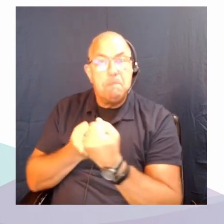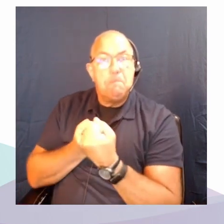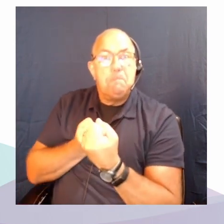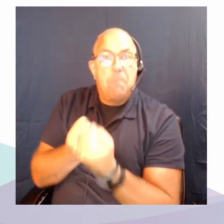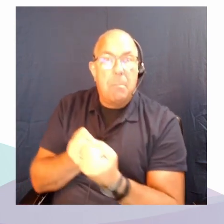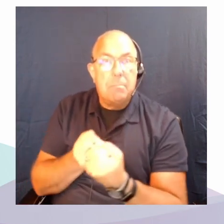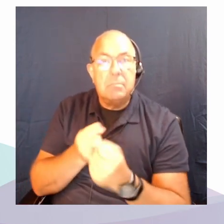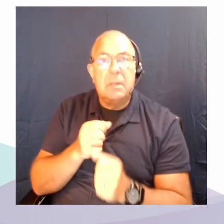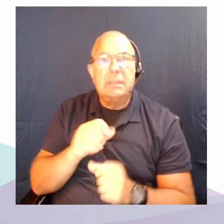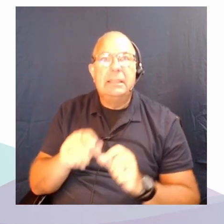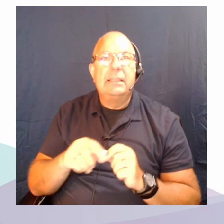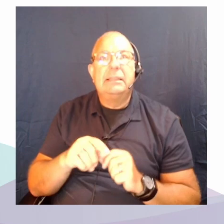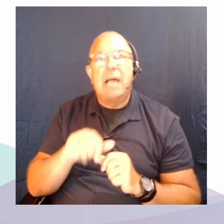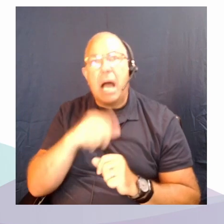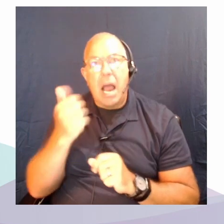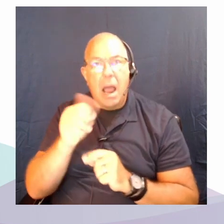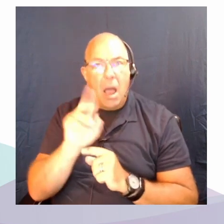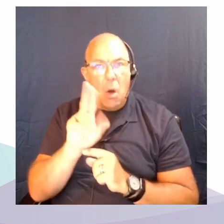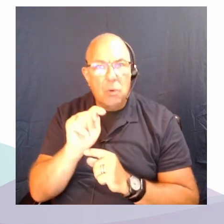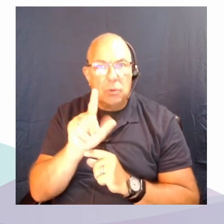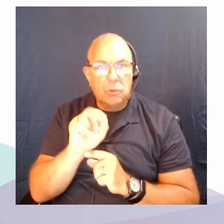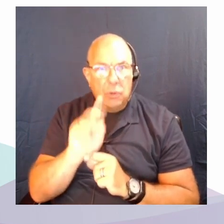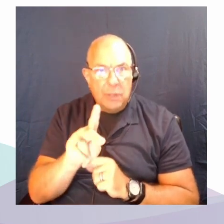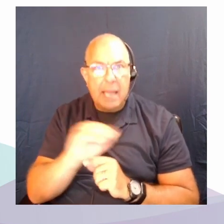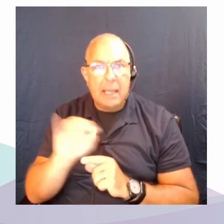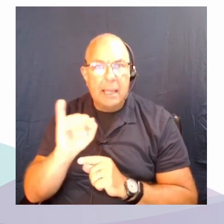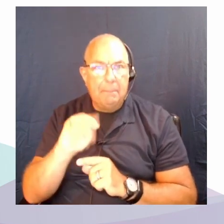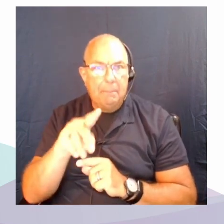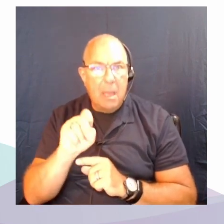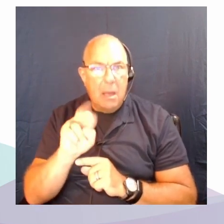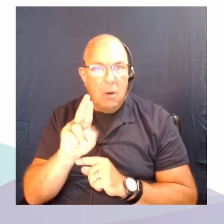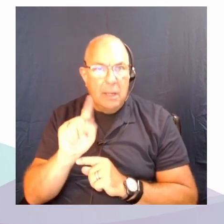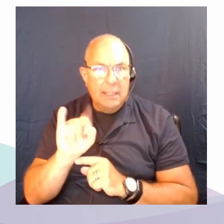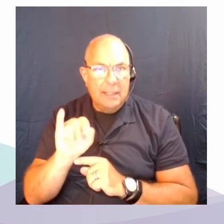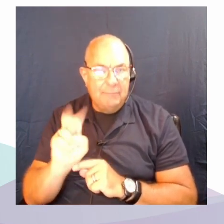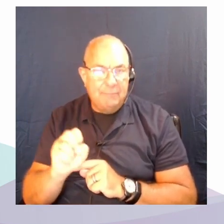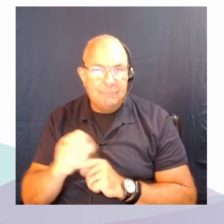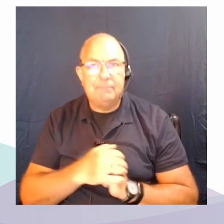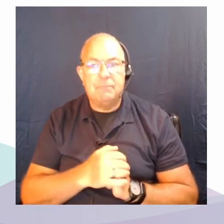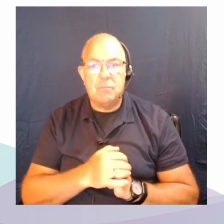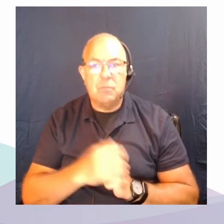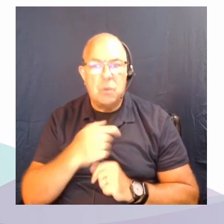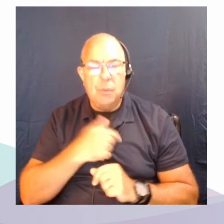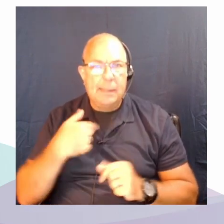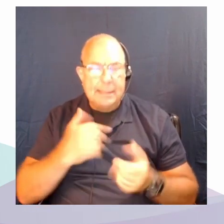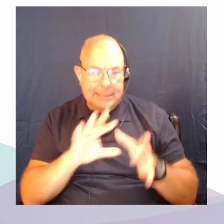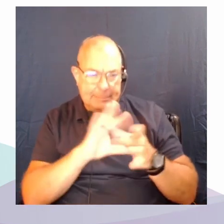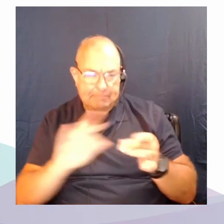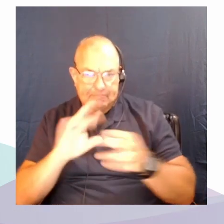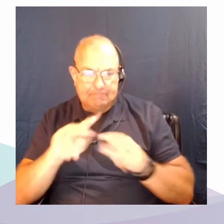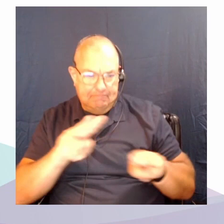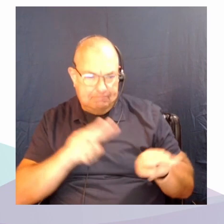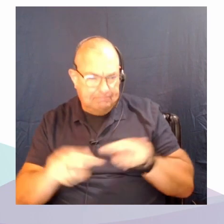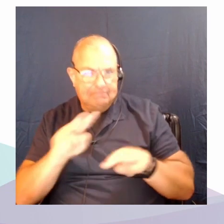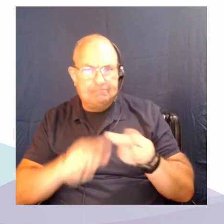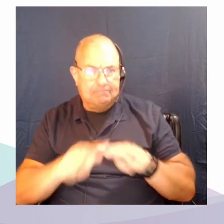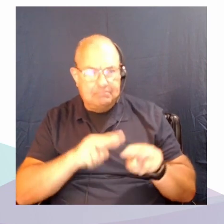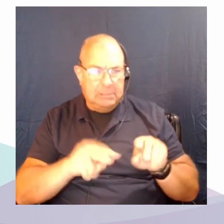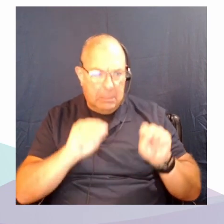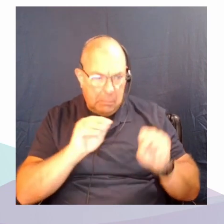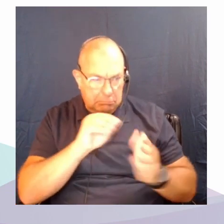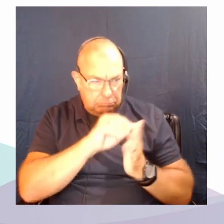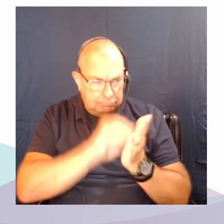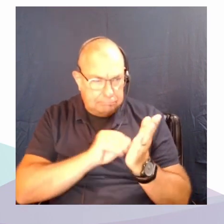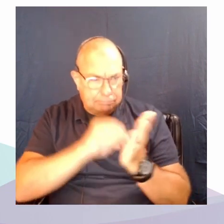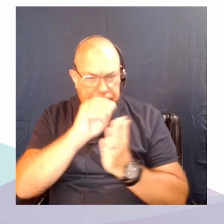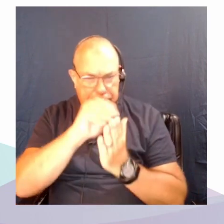outlooks. We've been interested in mapping those narratives and practices that have tried to model the